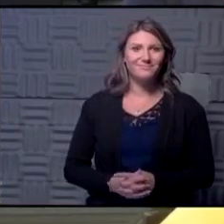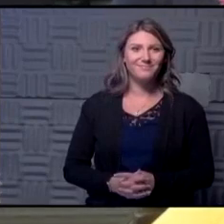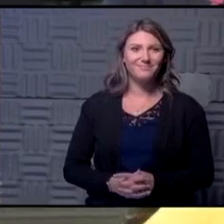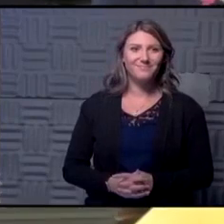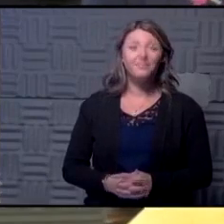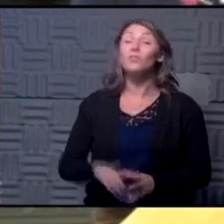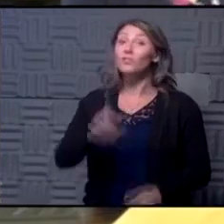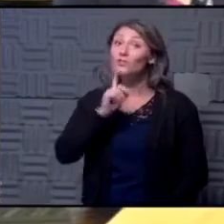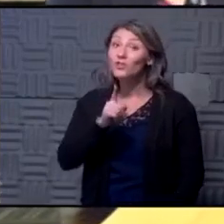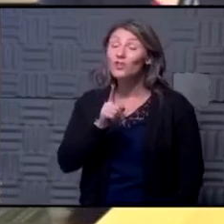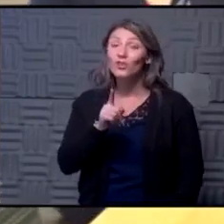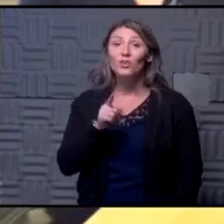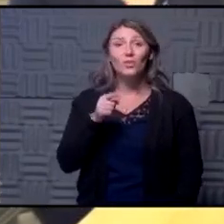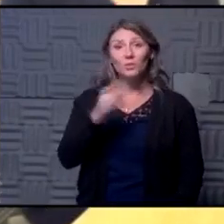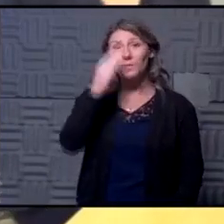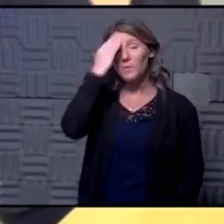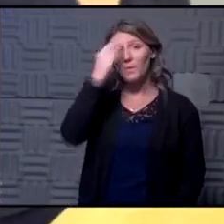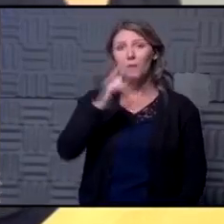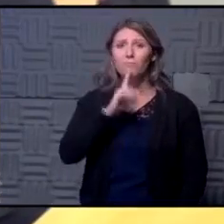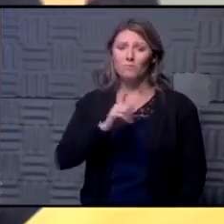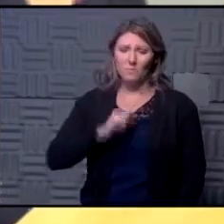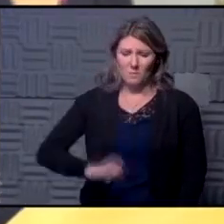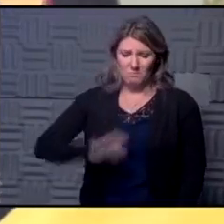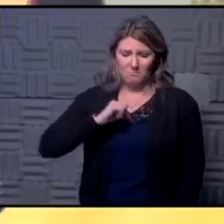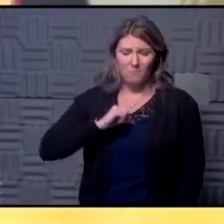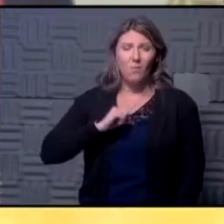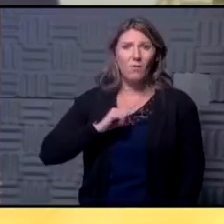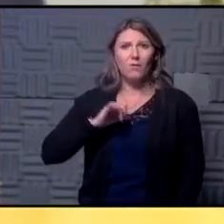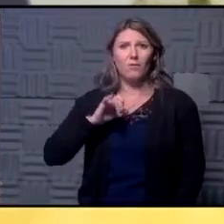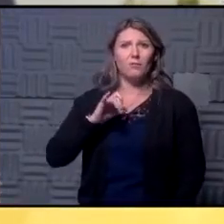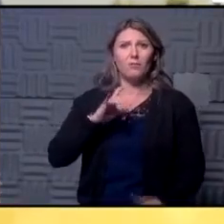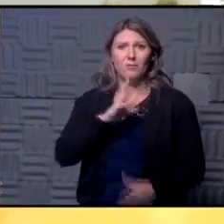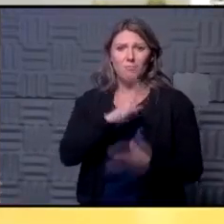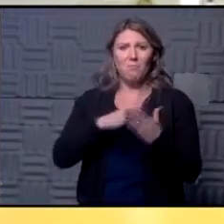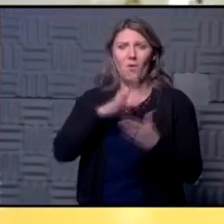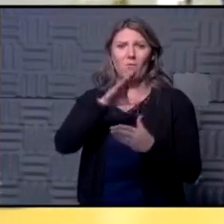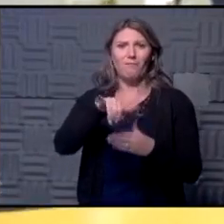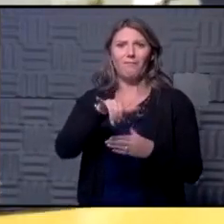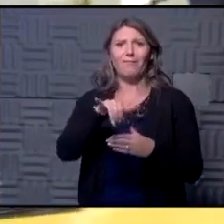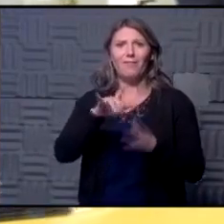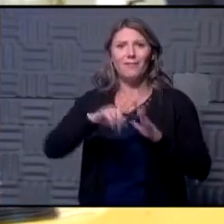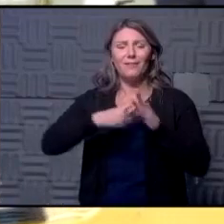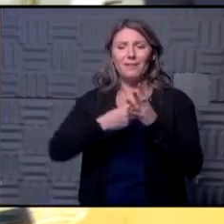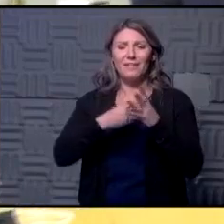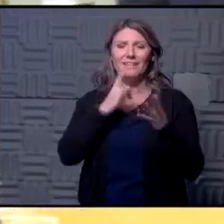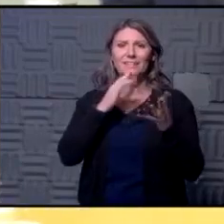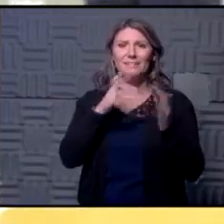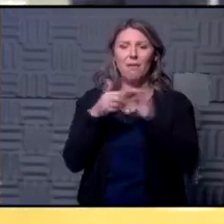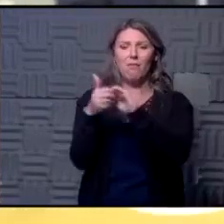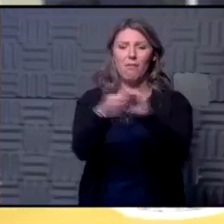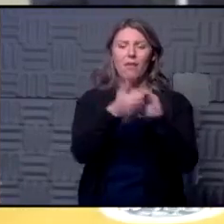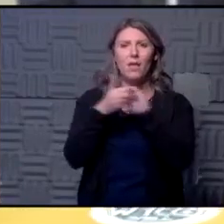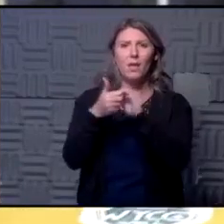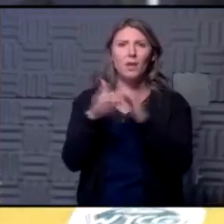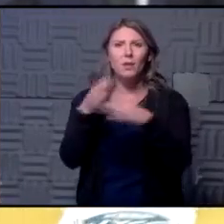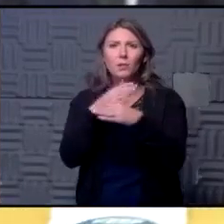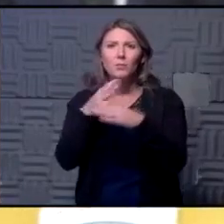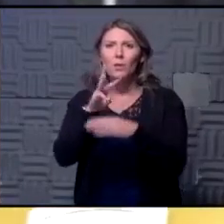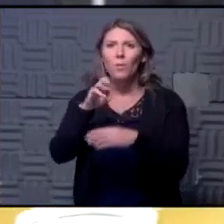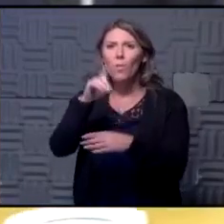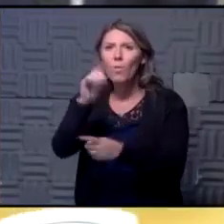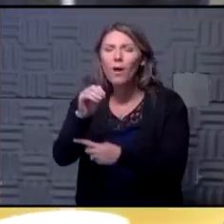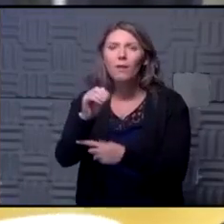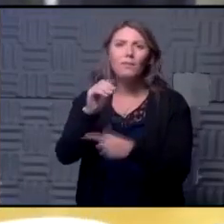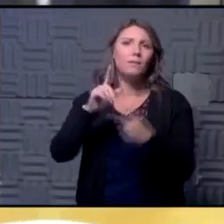sure um you know i'm very proud to be part of this initiative it's a collaboration between the wyandotte economic development council the